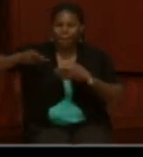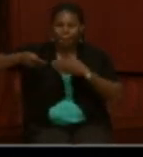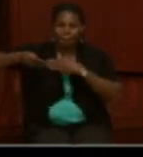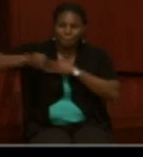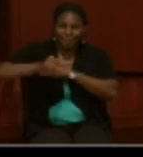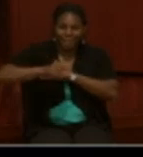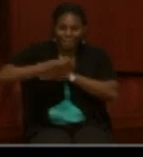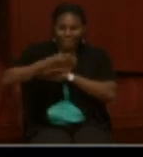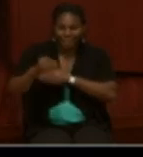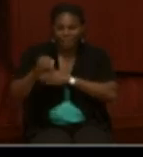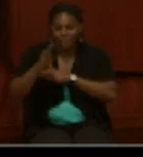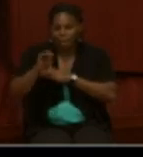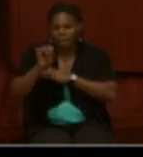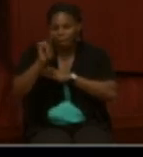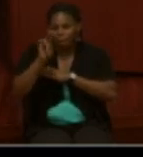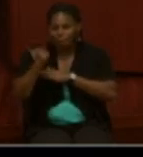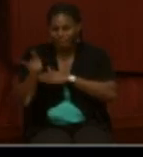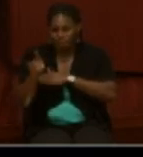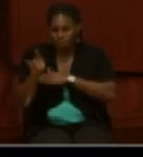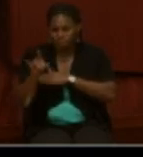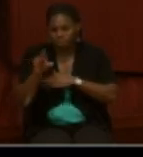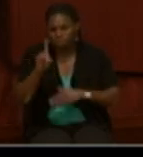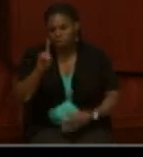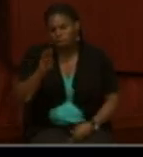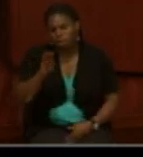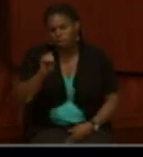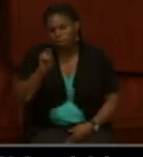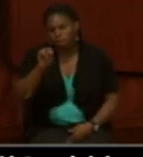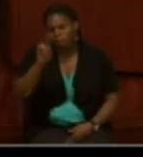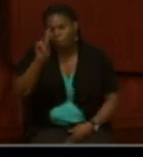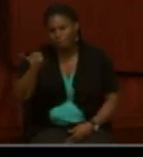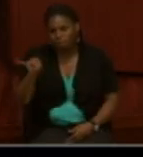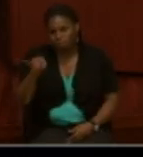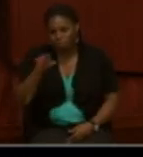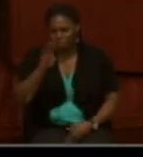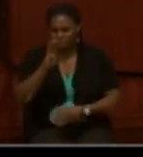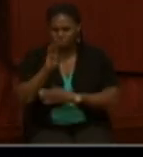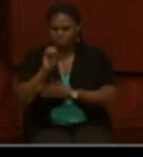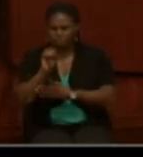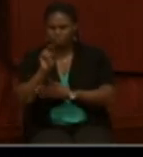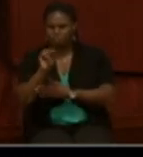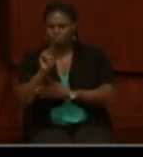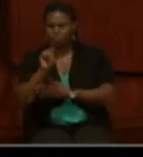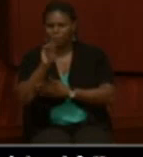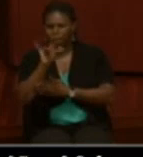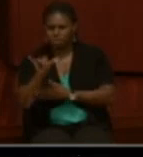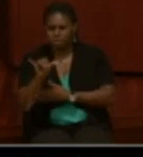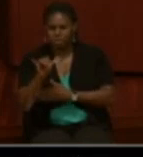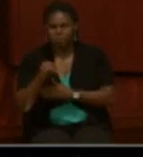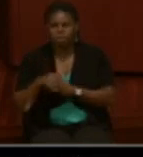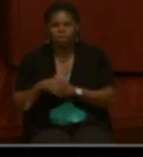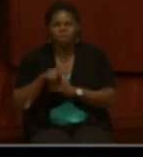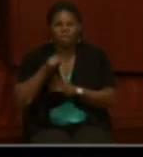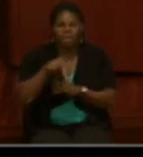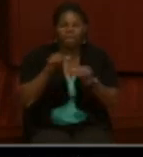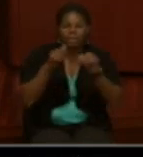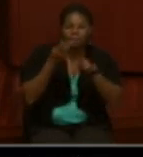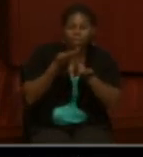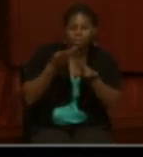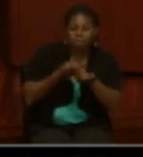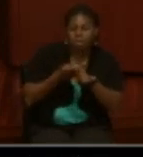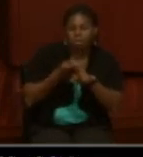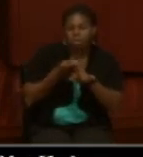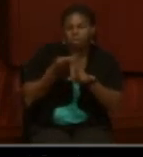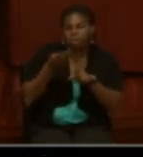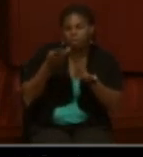was usually never received by the black veteran or their next of kin. So some of them do contain files from next of kin.